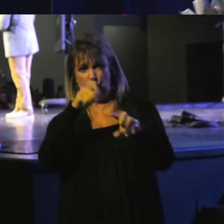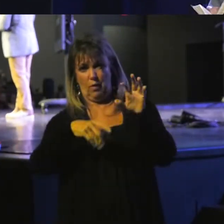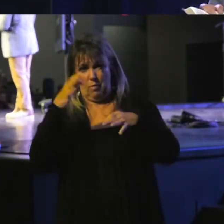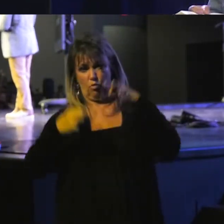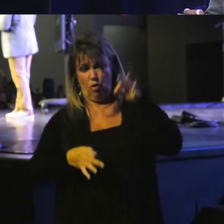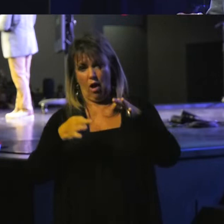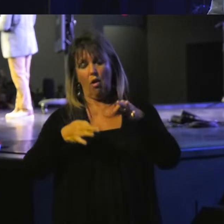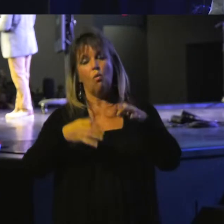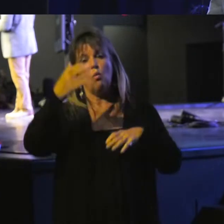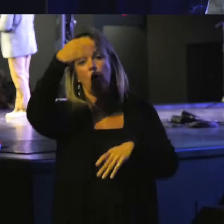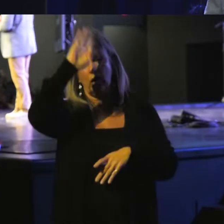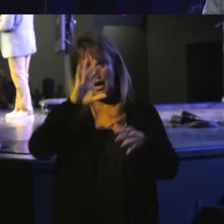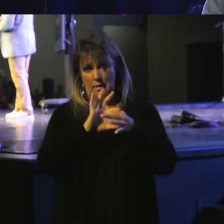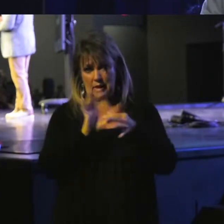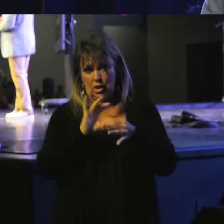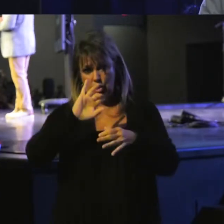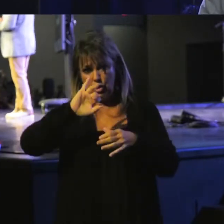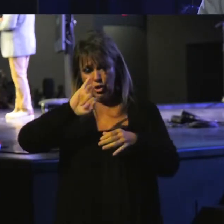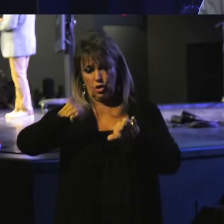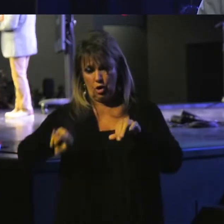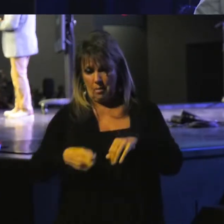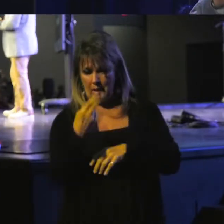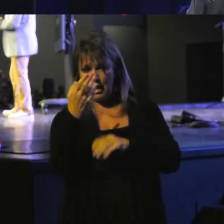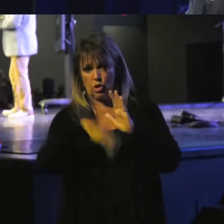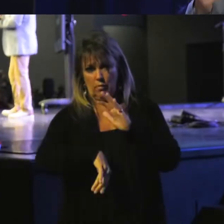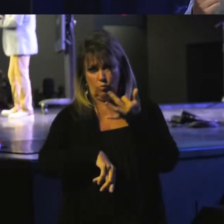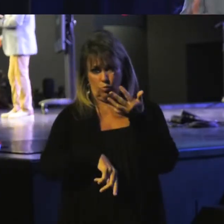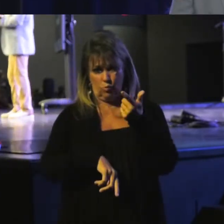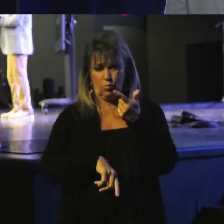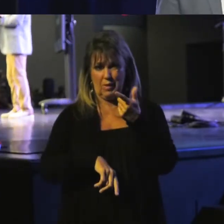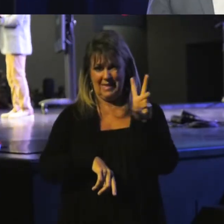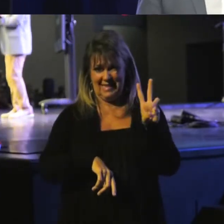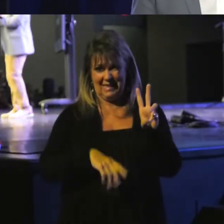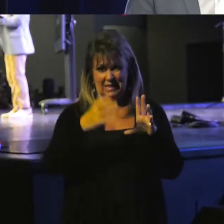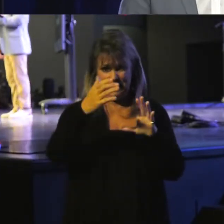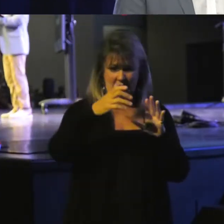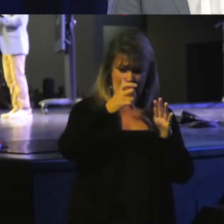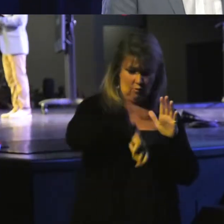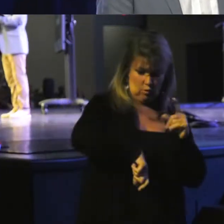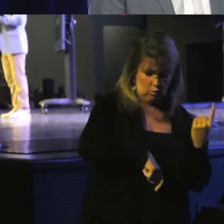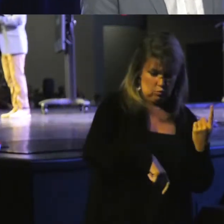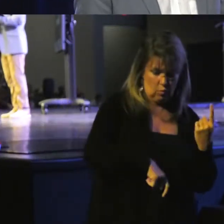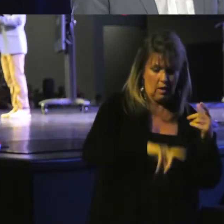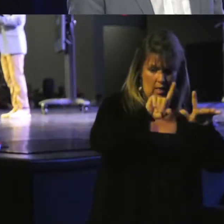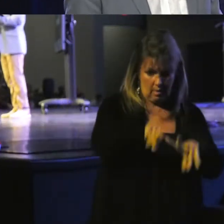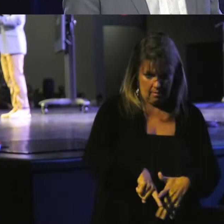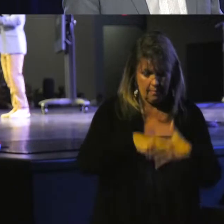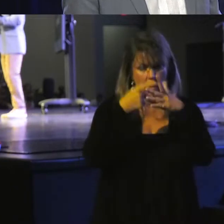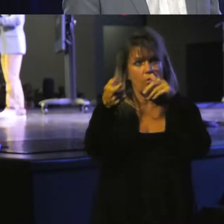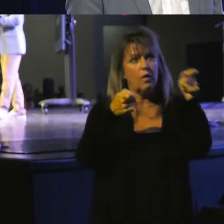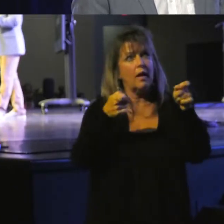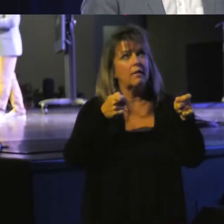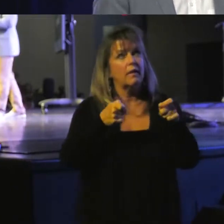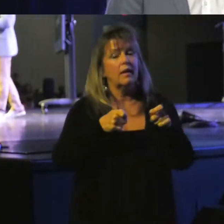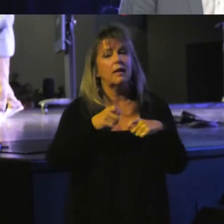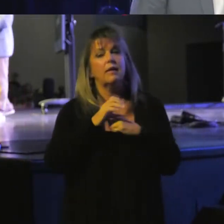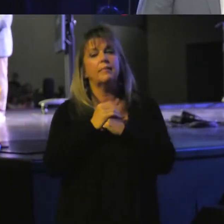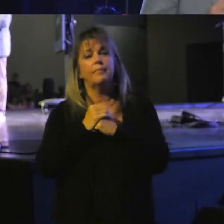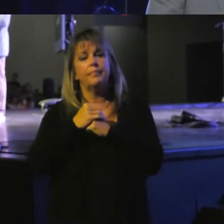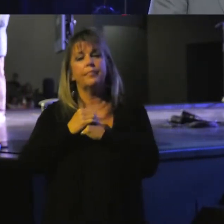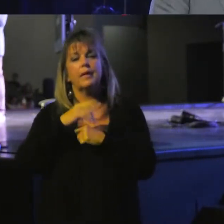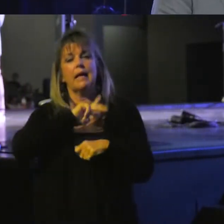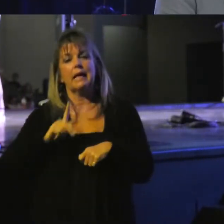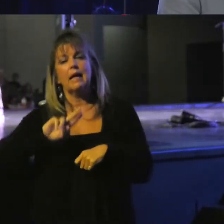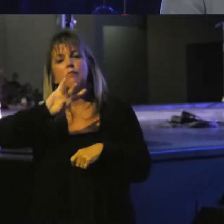Look with me what God says in Jeremiah chapter 26, beginning in verse 1. In the beginning of the reign of Jehoiakim, the son of Josiah,